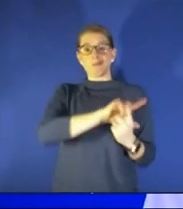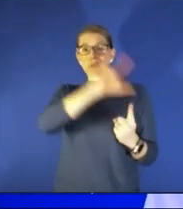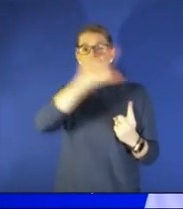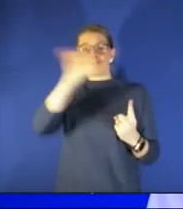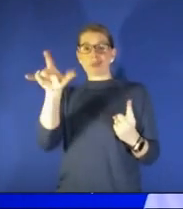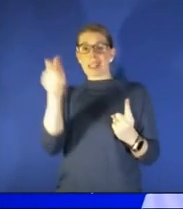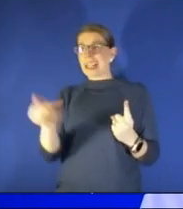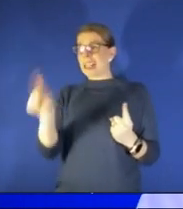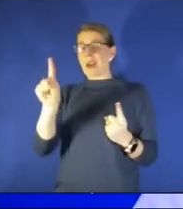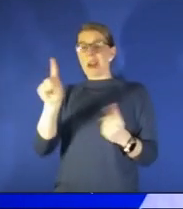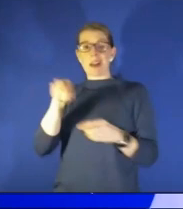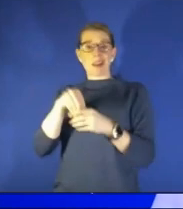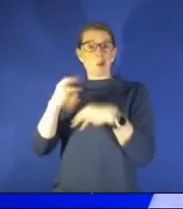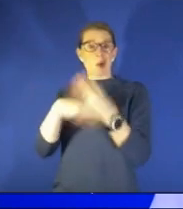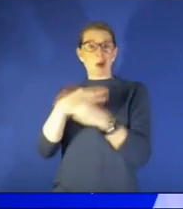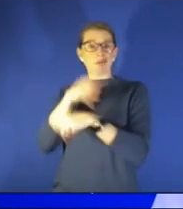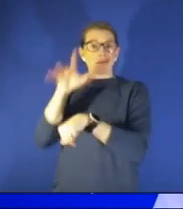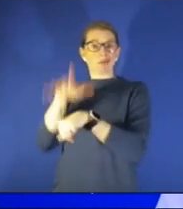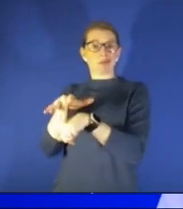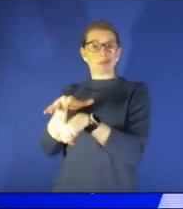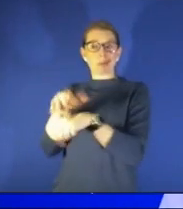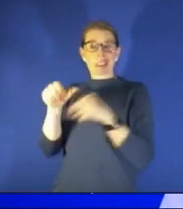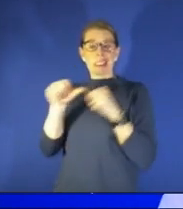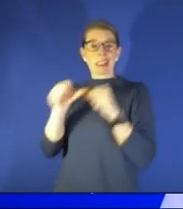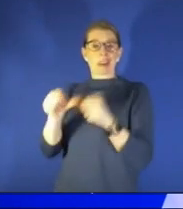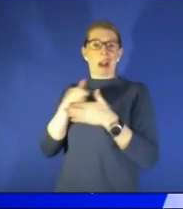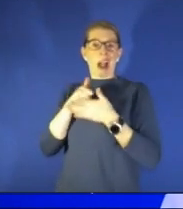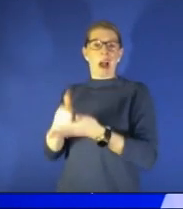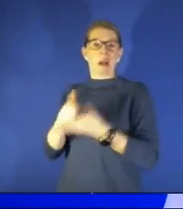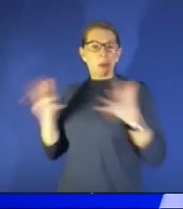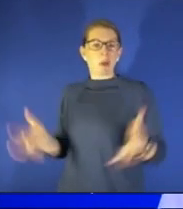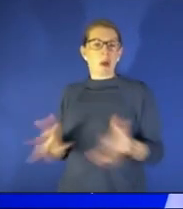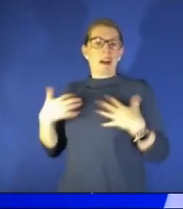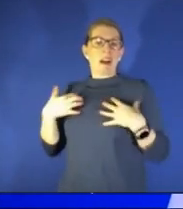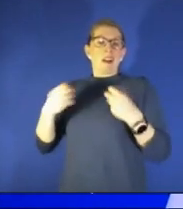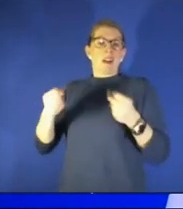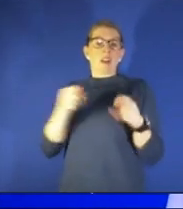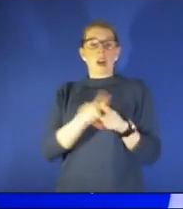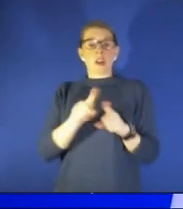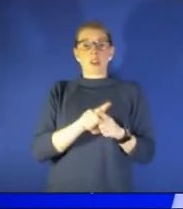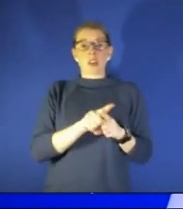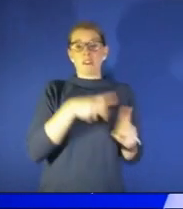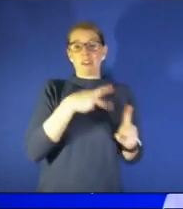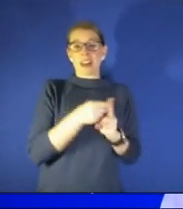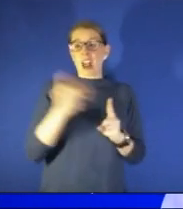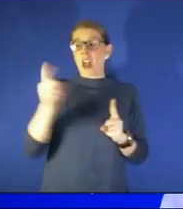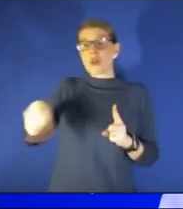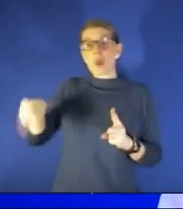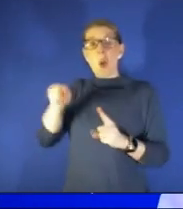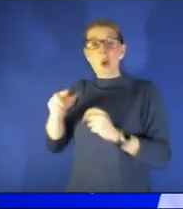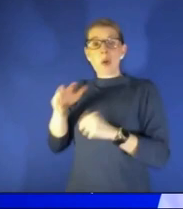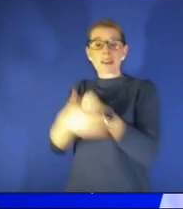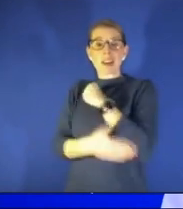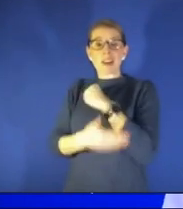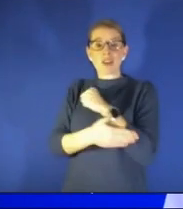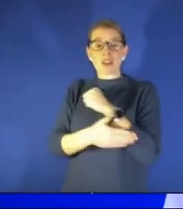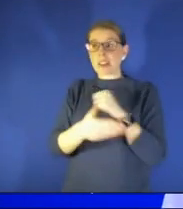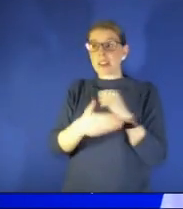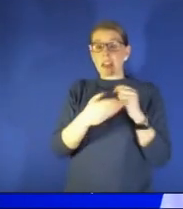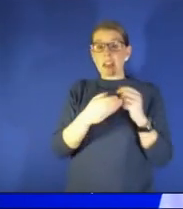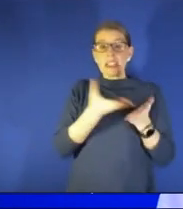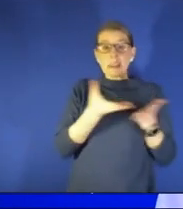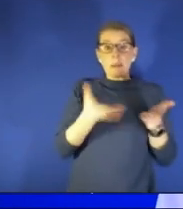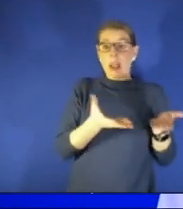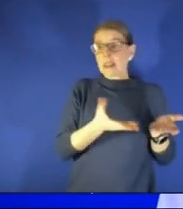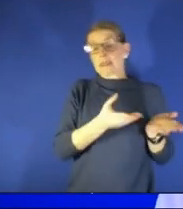to continue to help and and promote health and vaccination in those countries and get those supplies of vaccines to those countries that are less